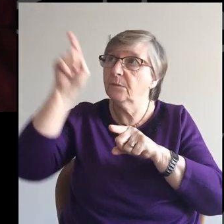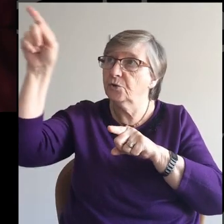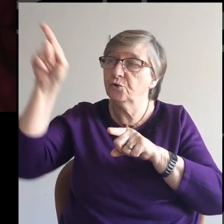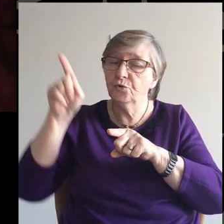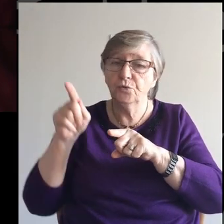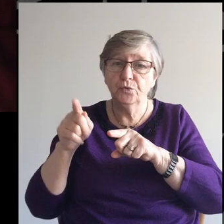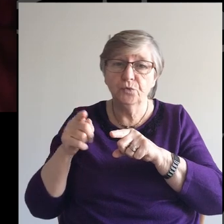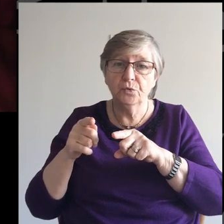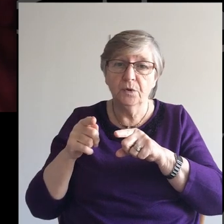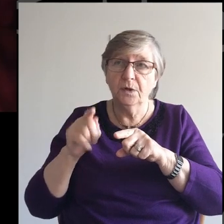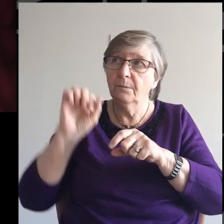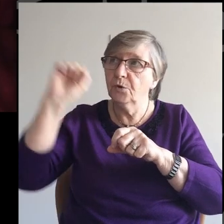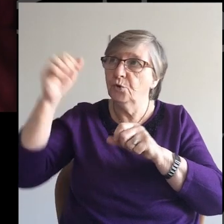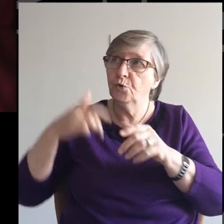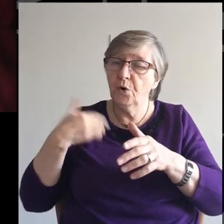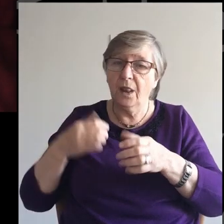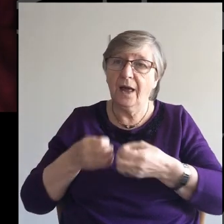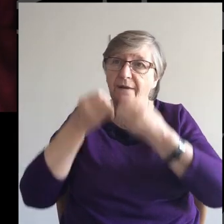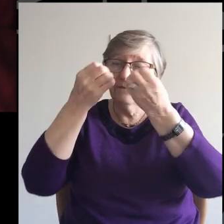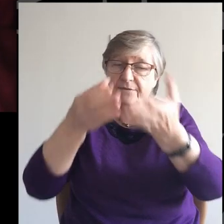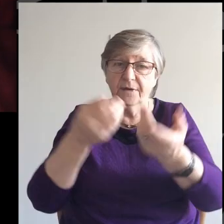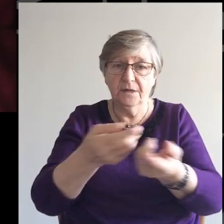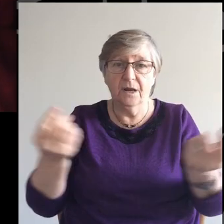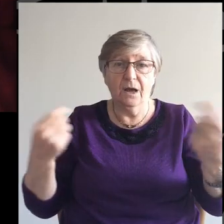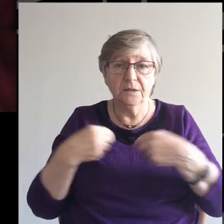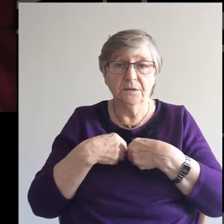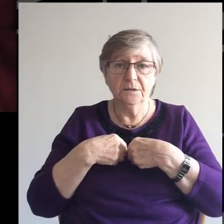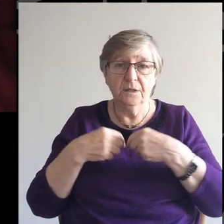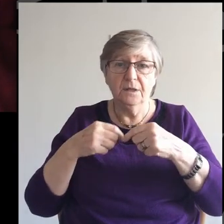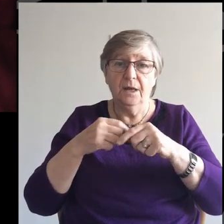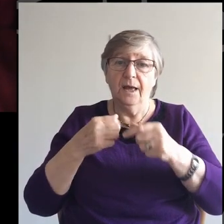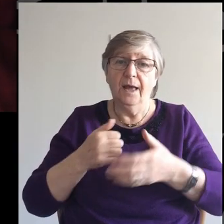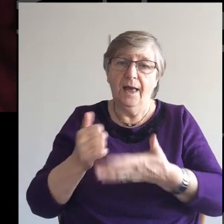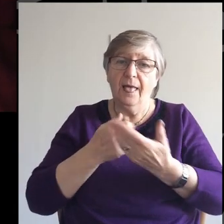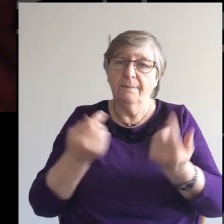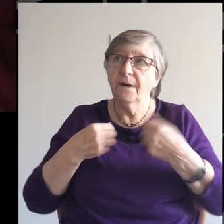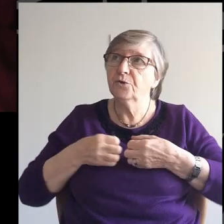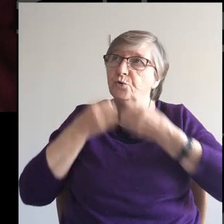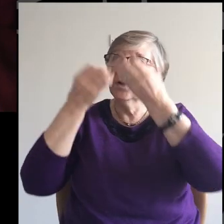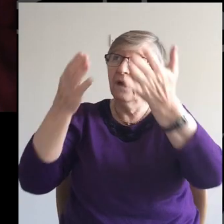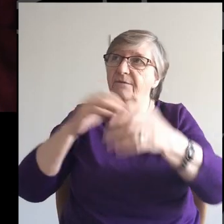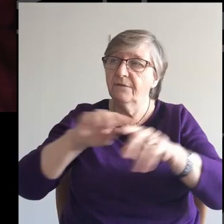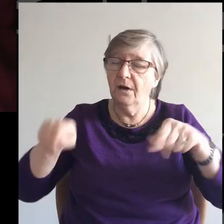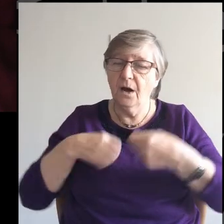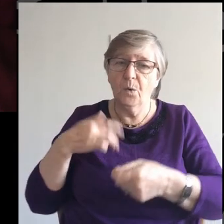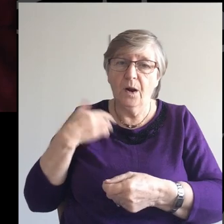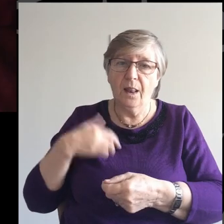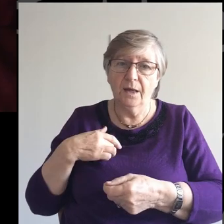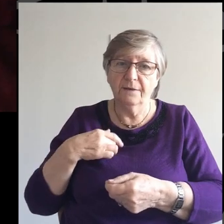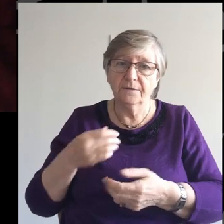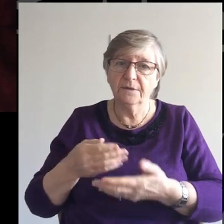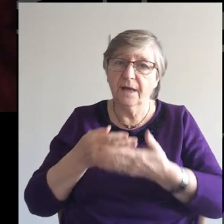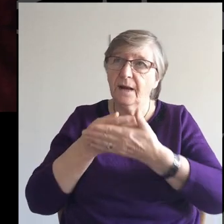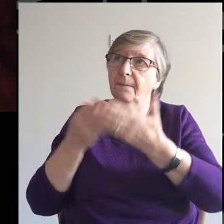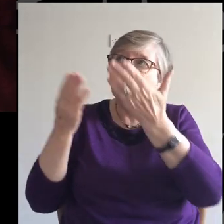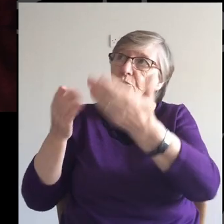Your life In our hands May we put Our lives In yours And bring you Glory